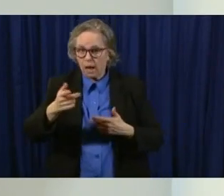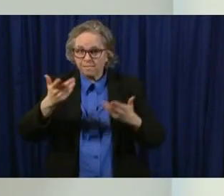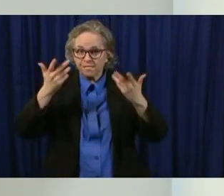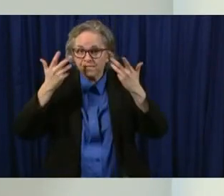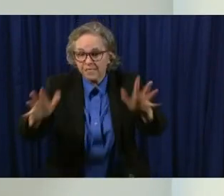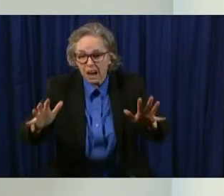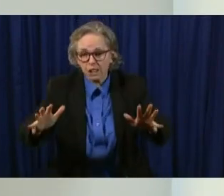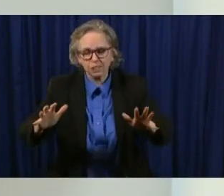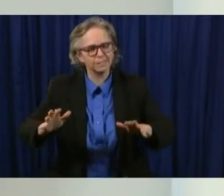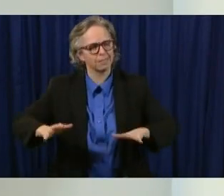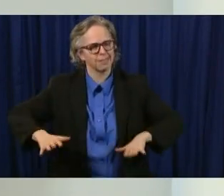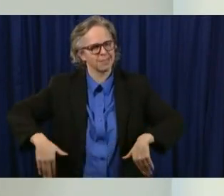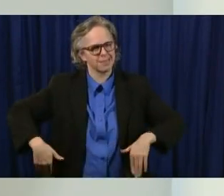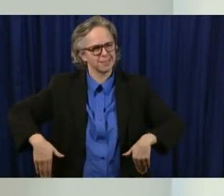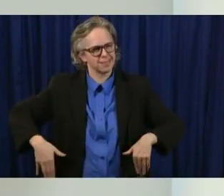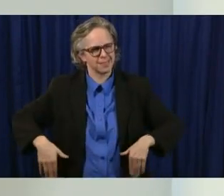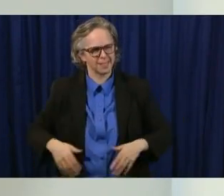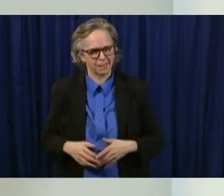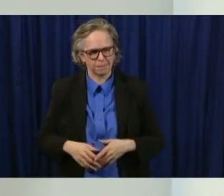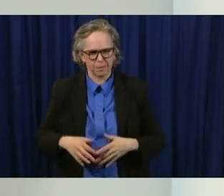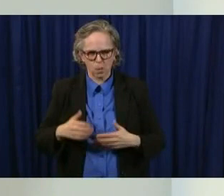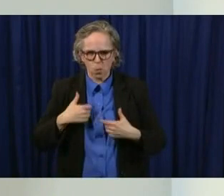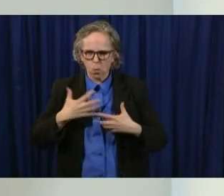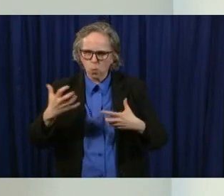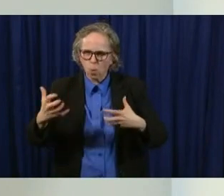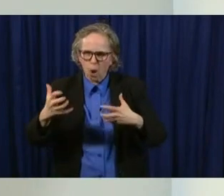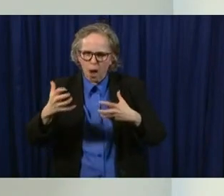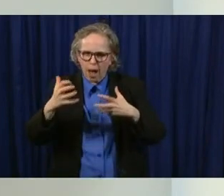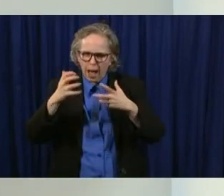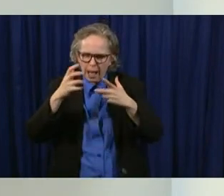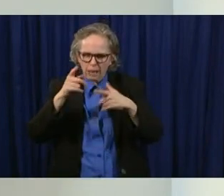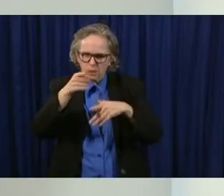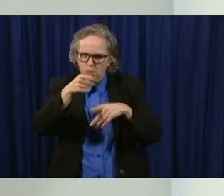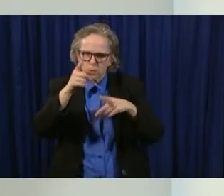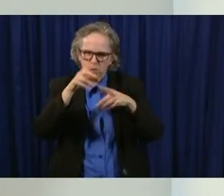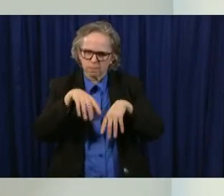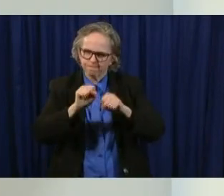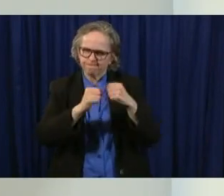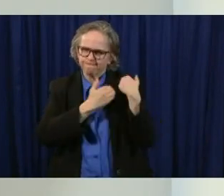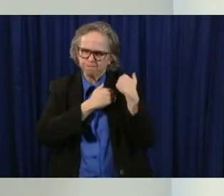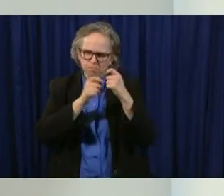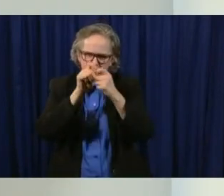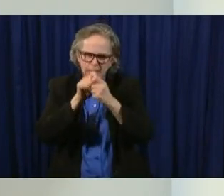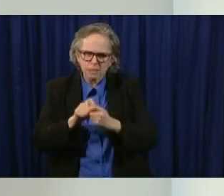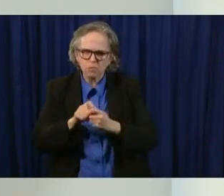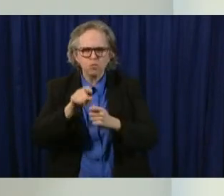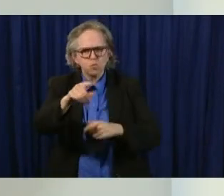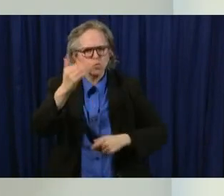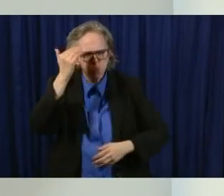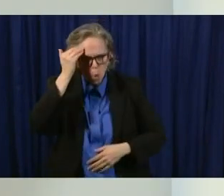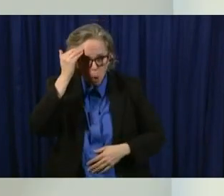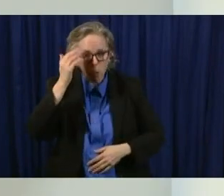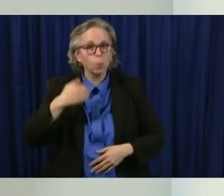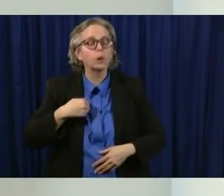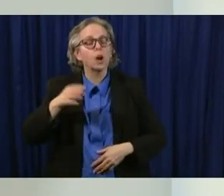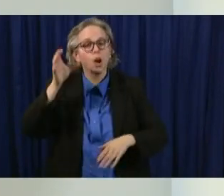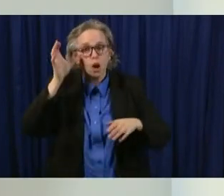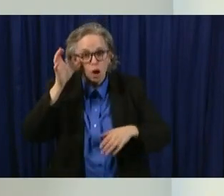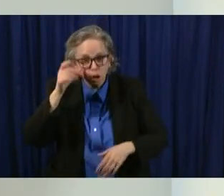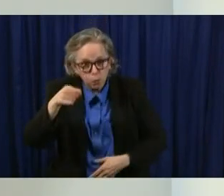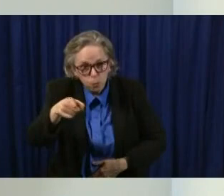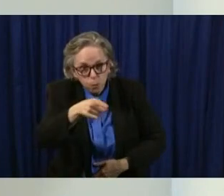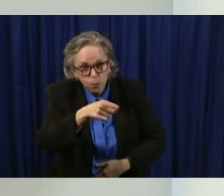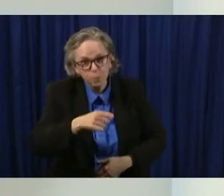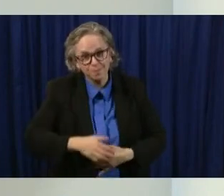until we're done until we're through this and so know that your voices are being heard and this is just another announcement today another step on how we're going to